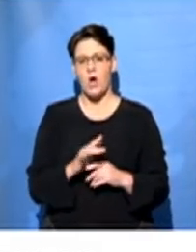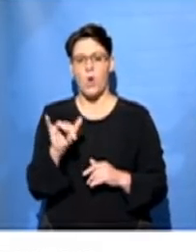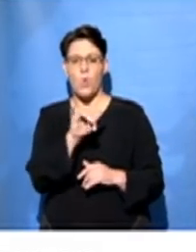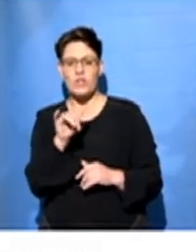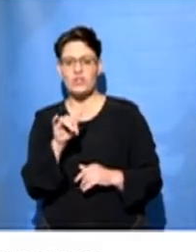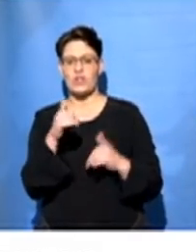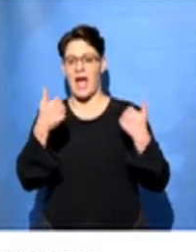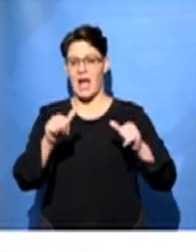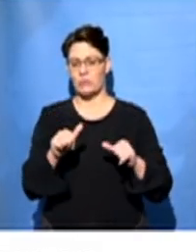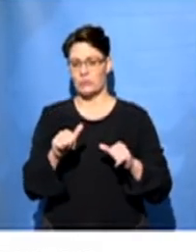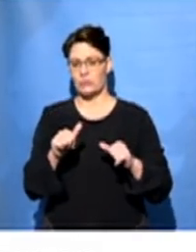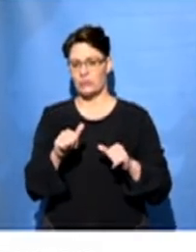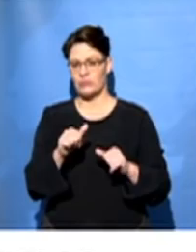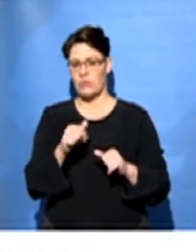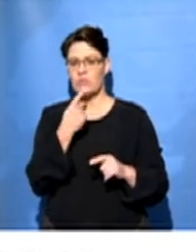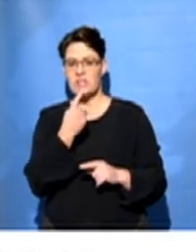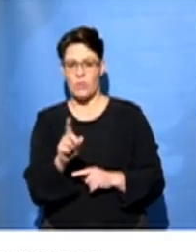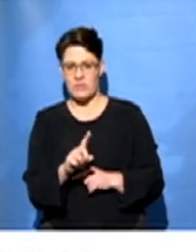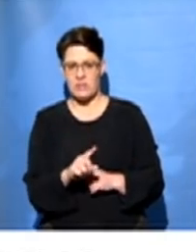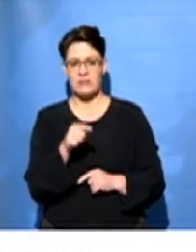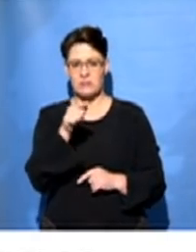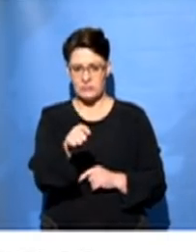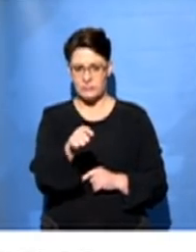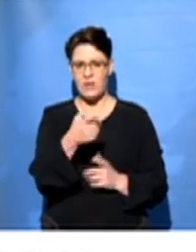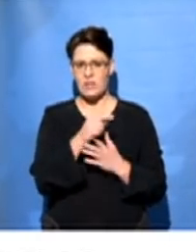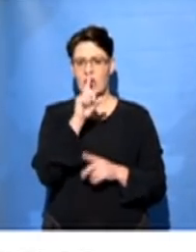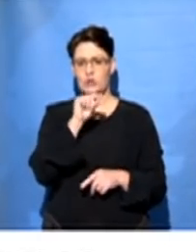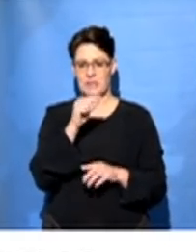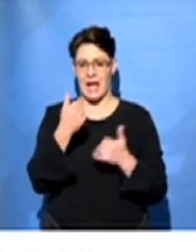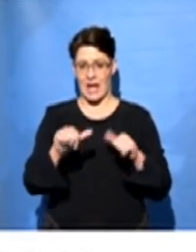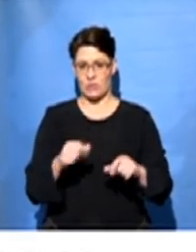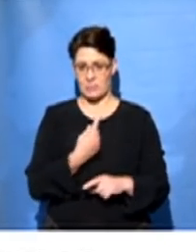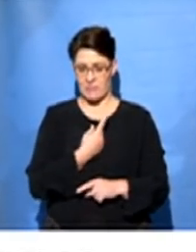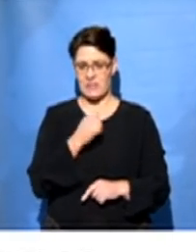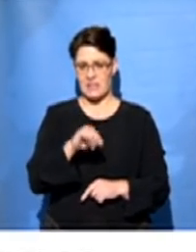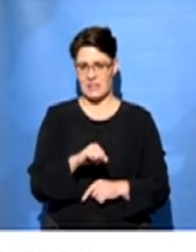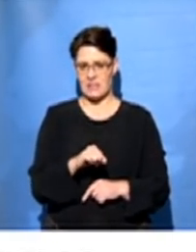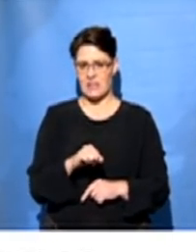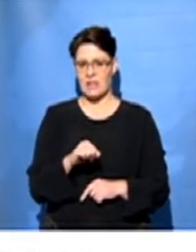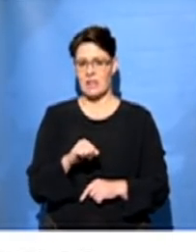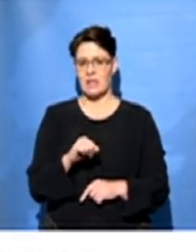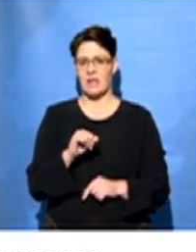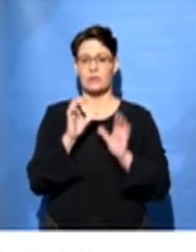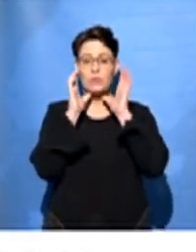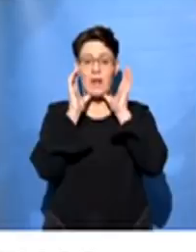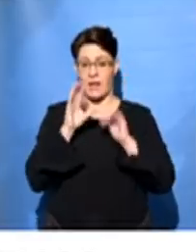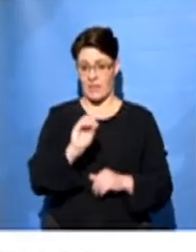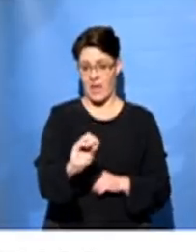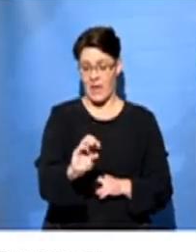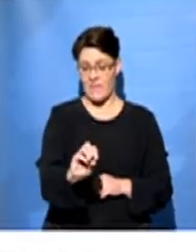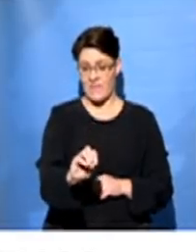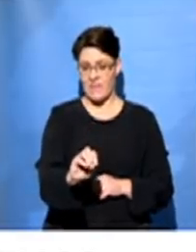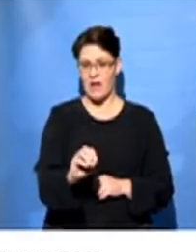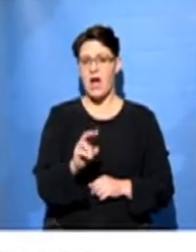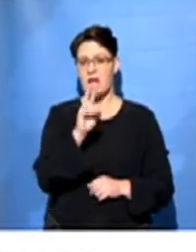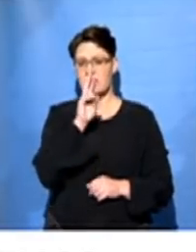accounts were mentioned throughout the day the most. Okay, so these are the actual Twitter accounts themselves. Yeah. Julius Malema is there. Julius Malema is there.